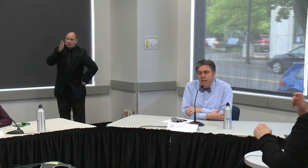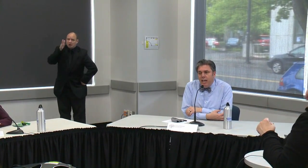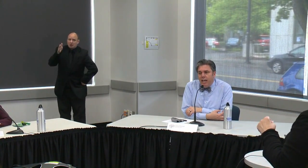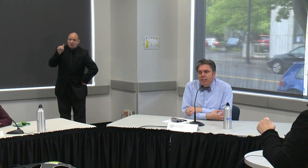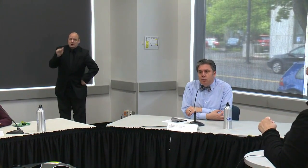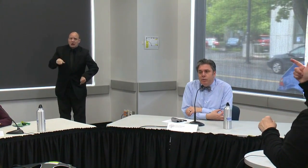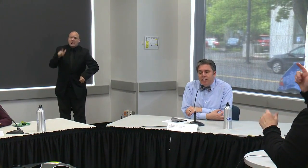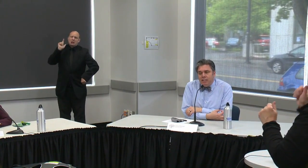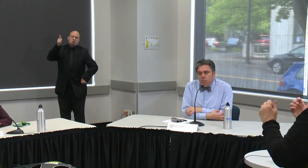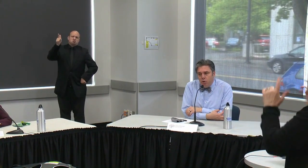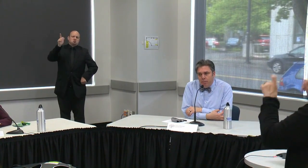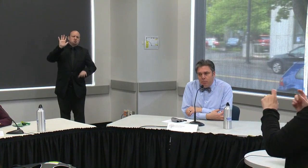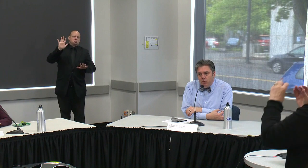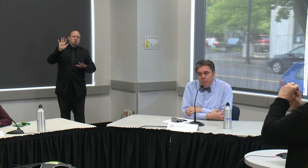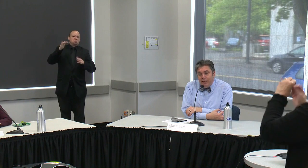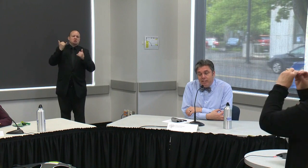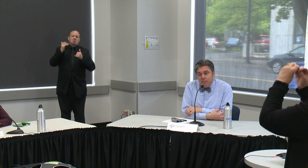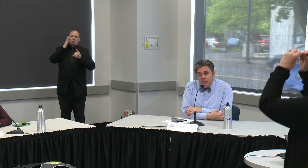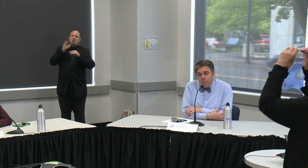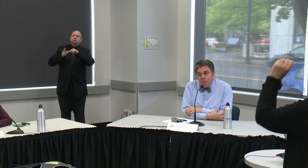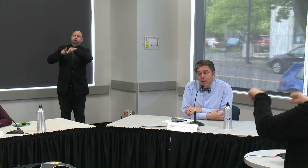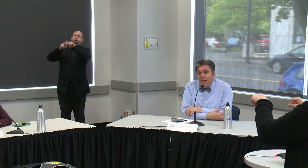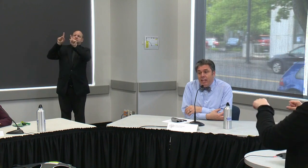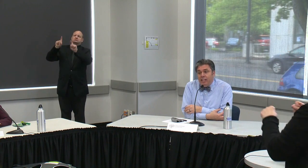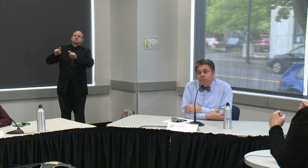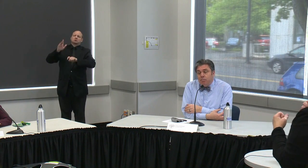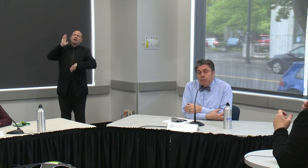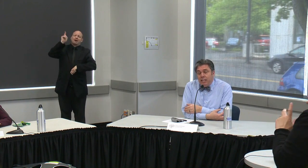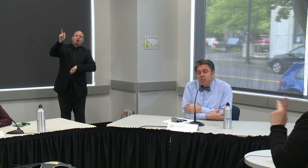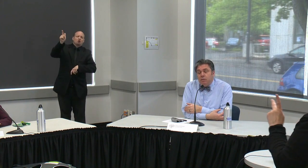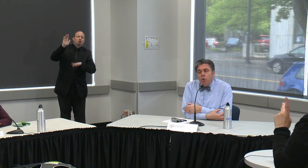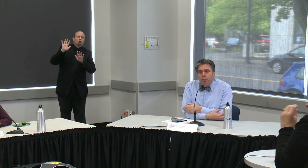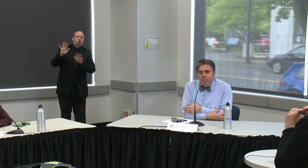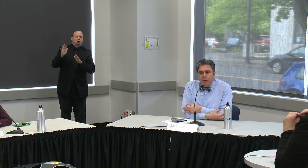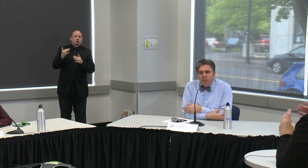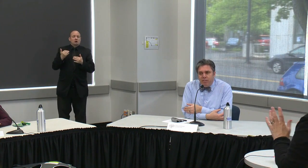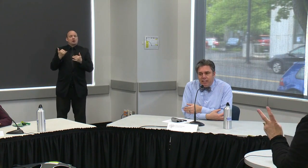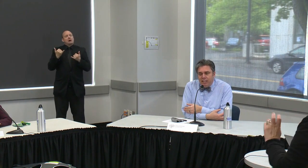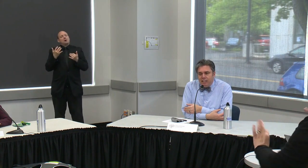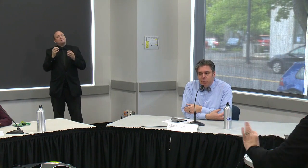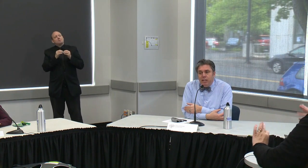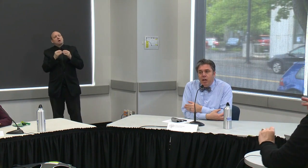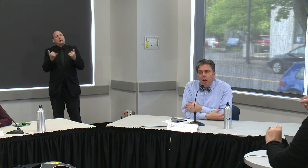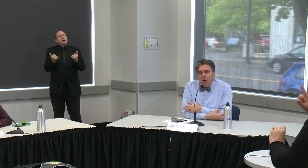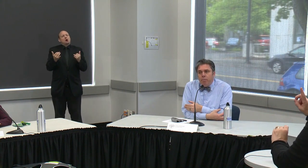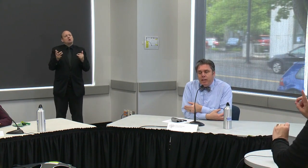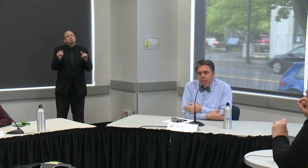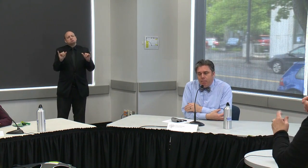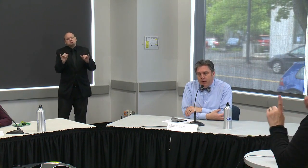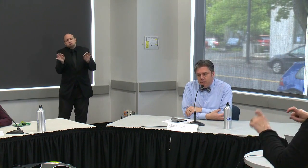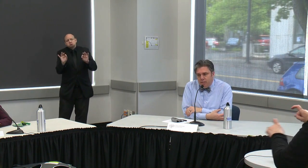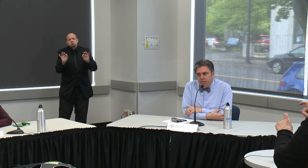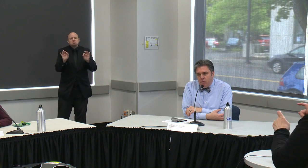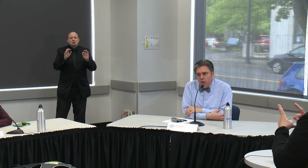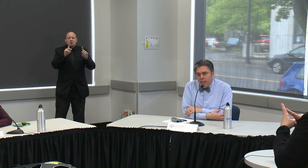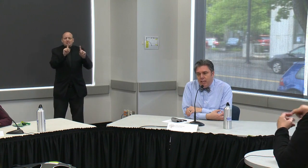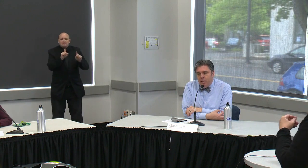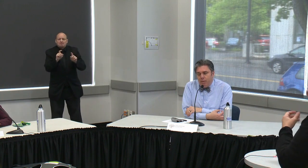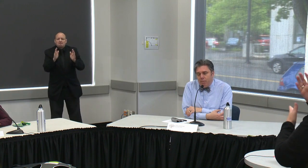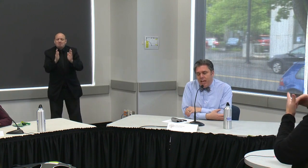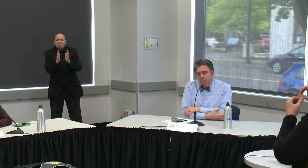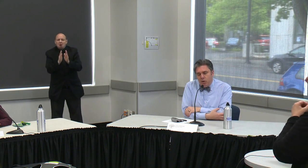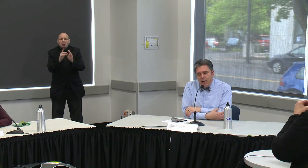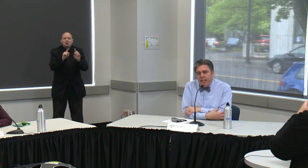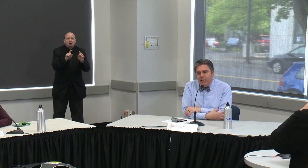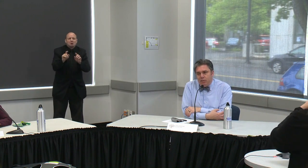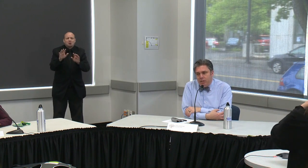weeks as we test more people with mild symptoms and as potentially more people are infected as we open up parts of oregon